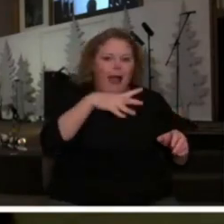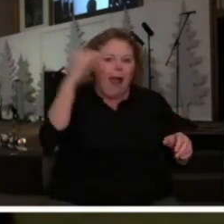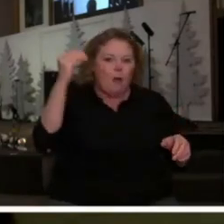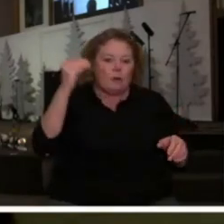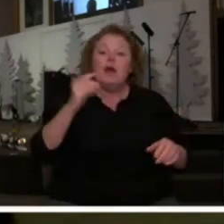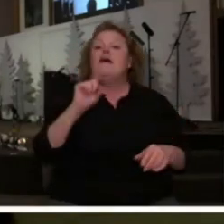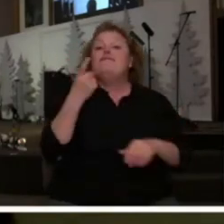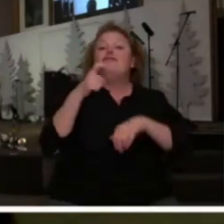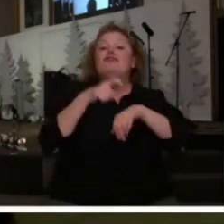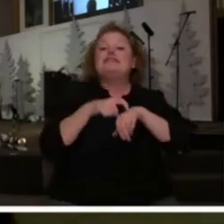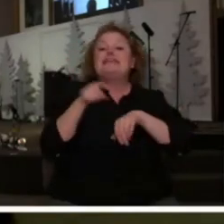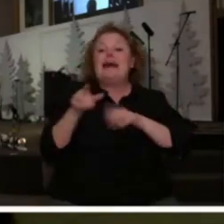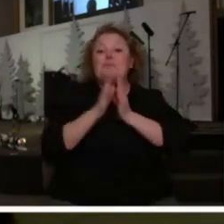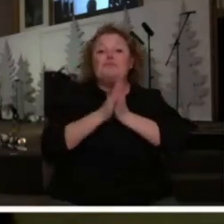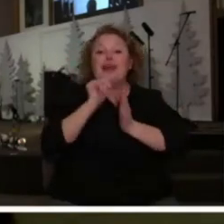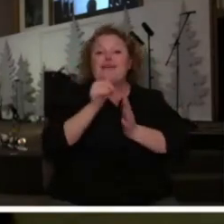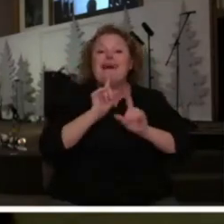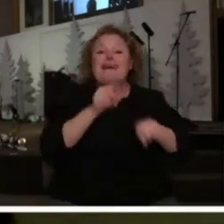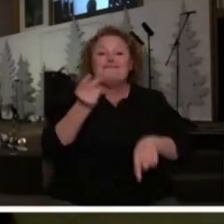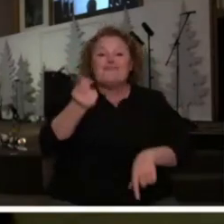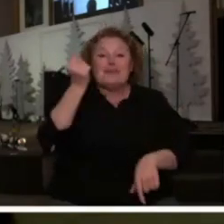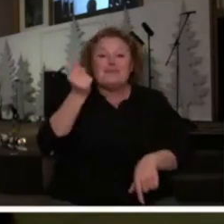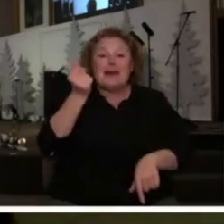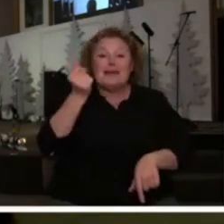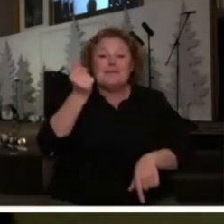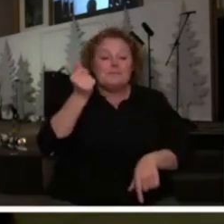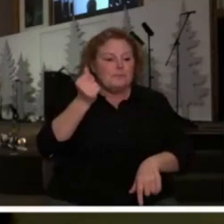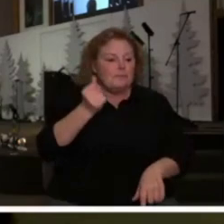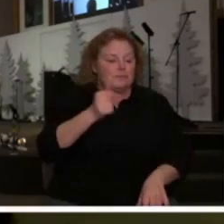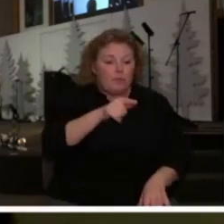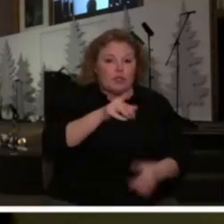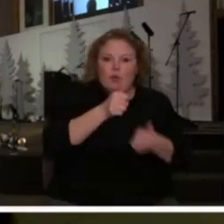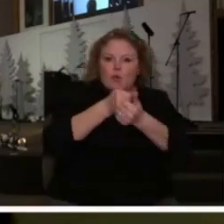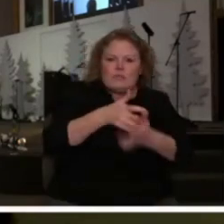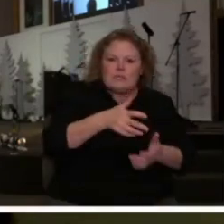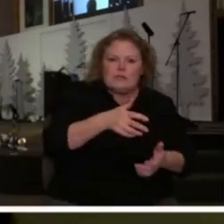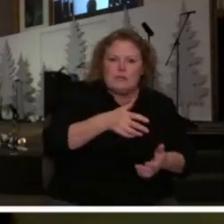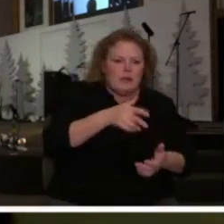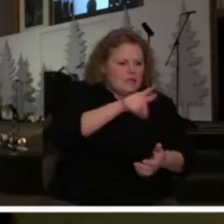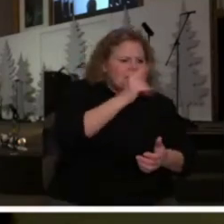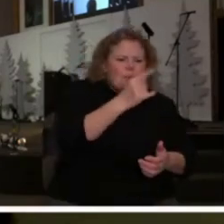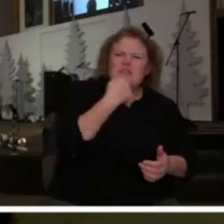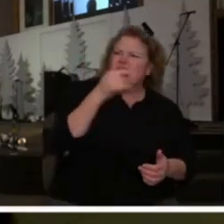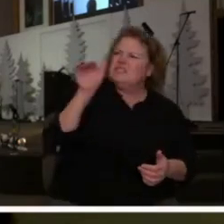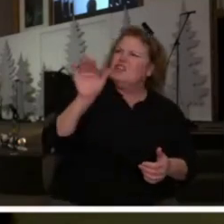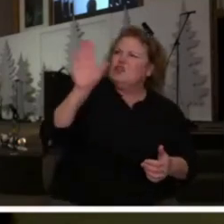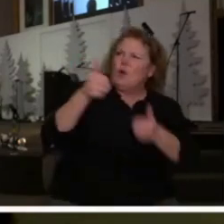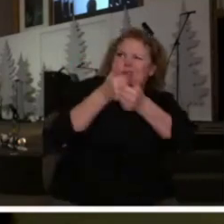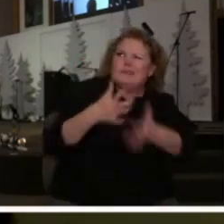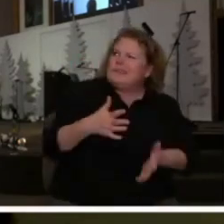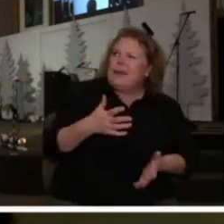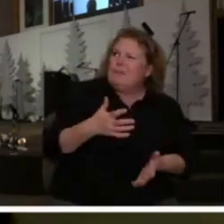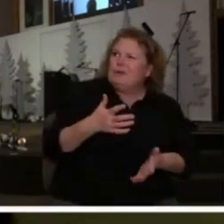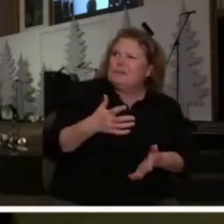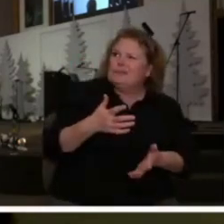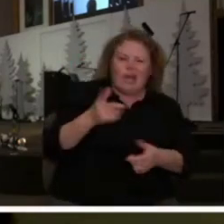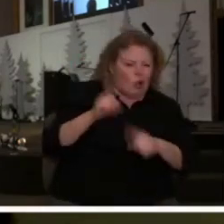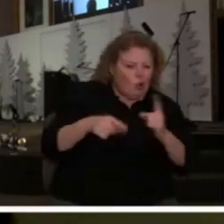and the father of the boy sees Jesus and comes running to him and says your disciples have been unable to do anything about this can you